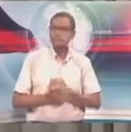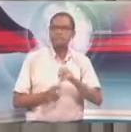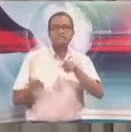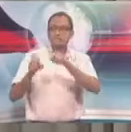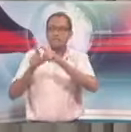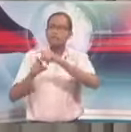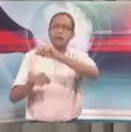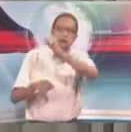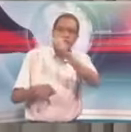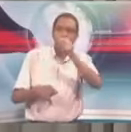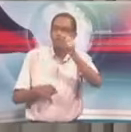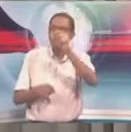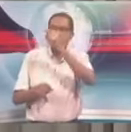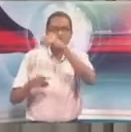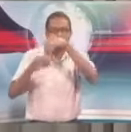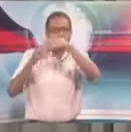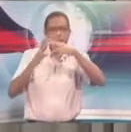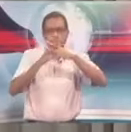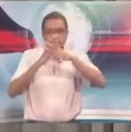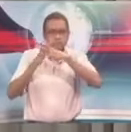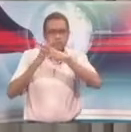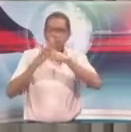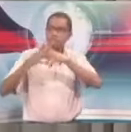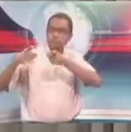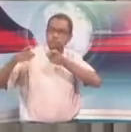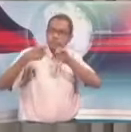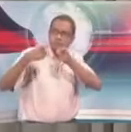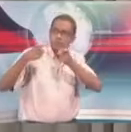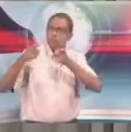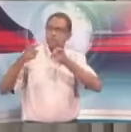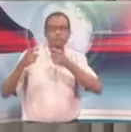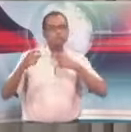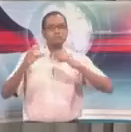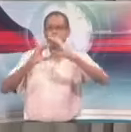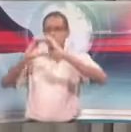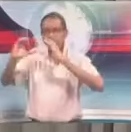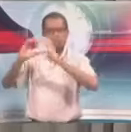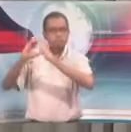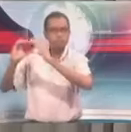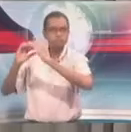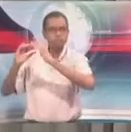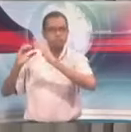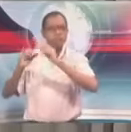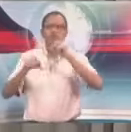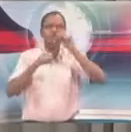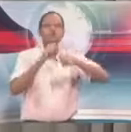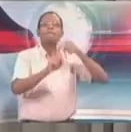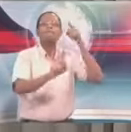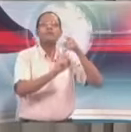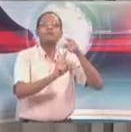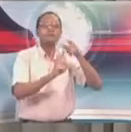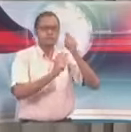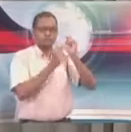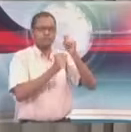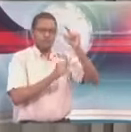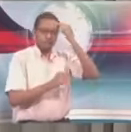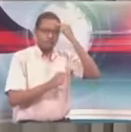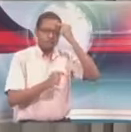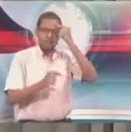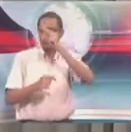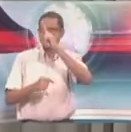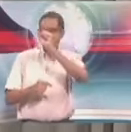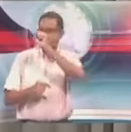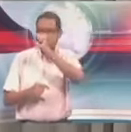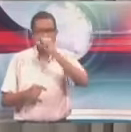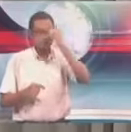And this government intends to keep that going despite those who are attempting to create mischief and misinform you, the public of Trinidad